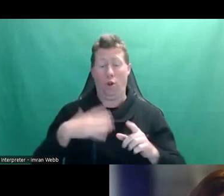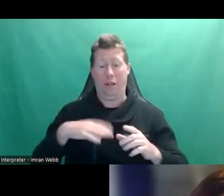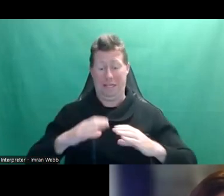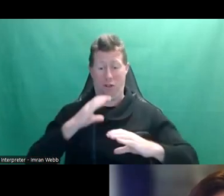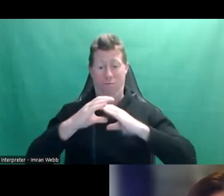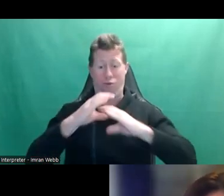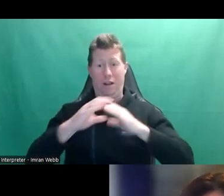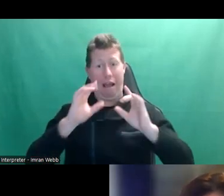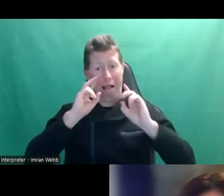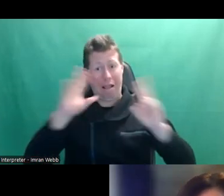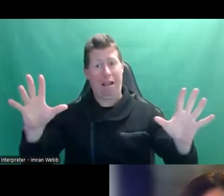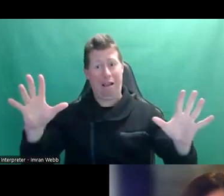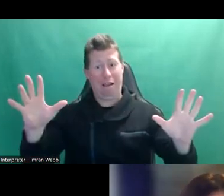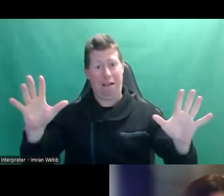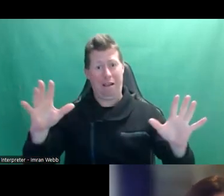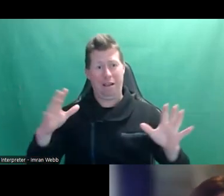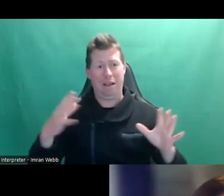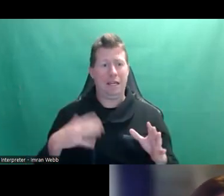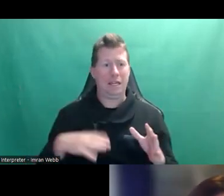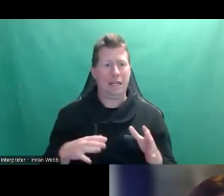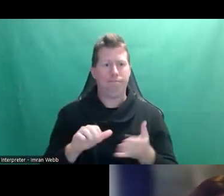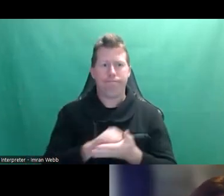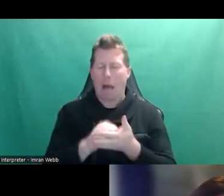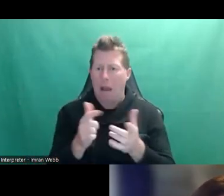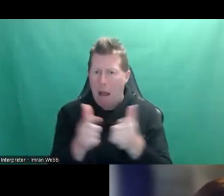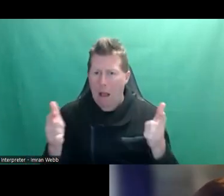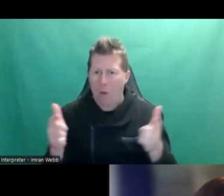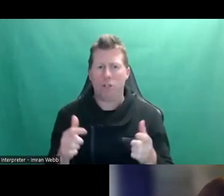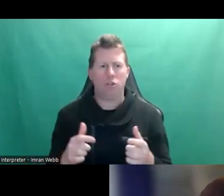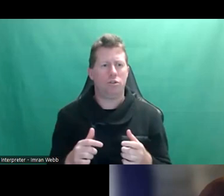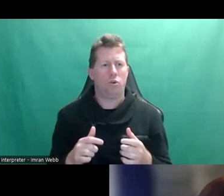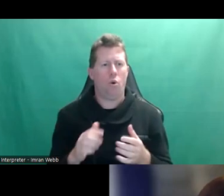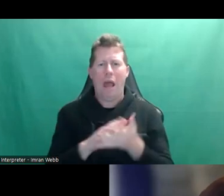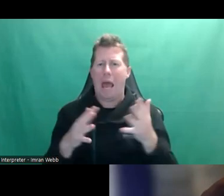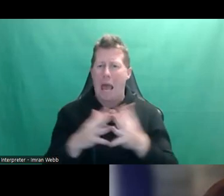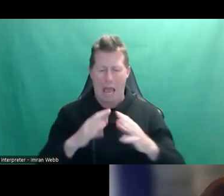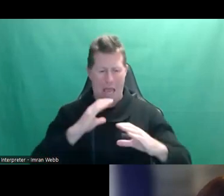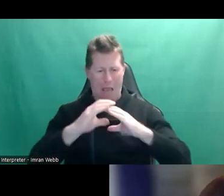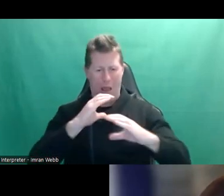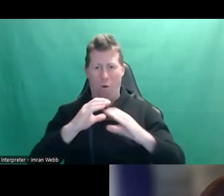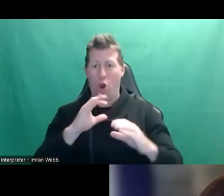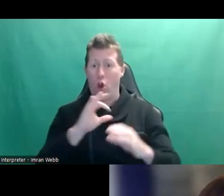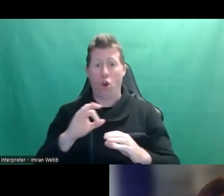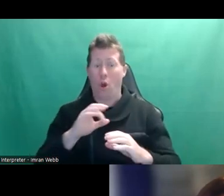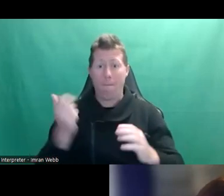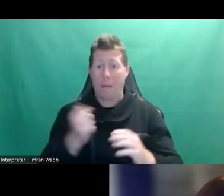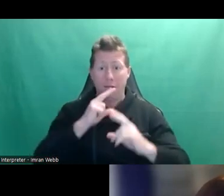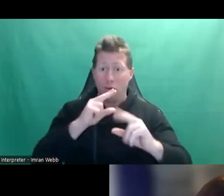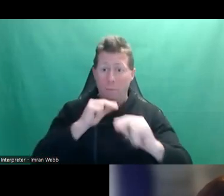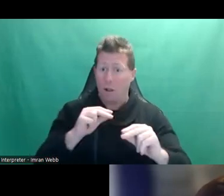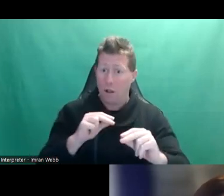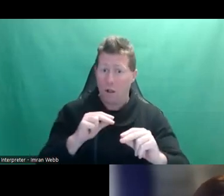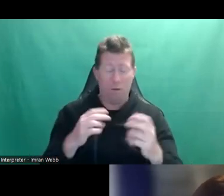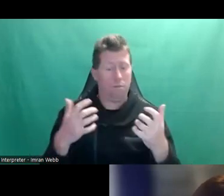So there needs to be a language or a way of communicating that doesn't have to be verbal language. In fact, a lot of